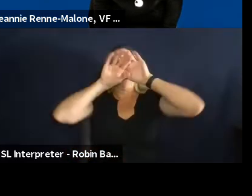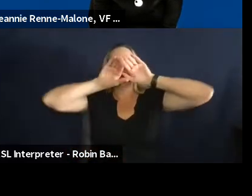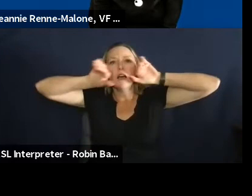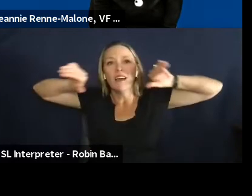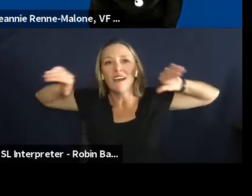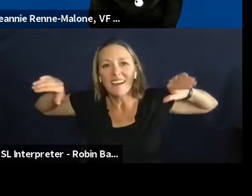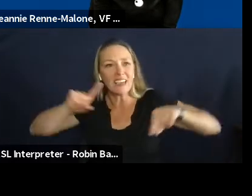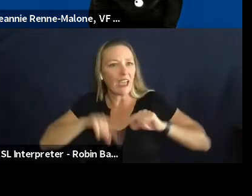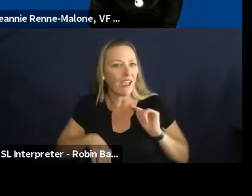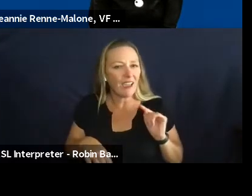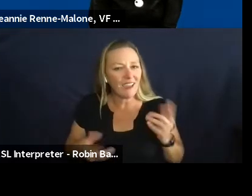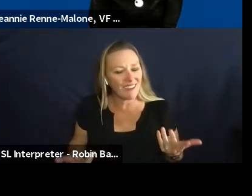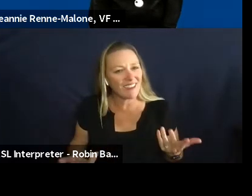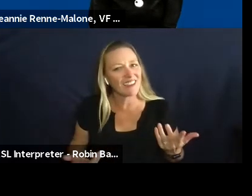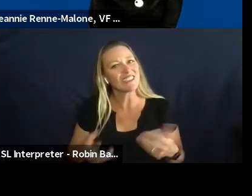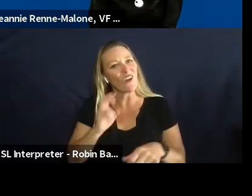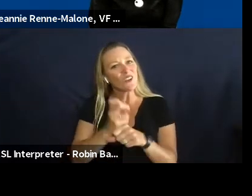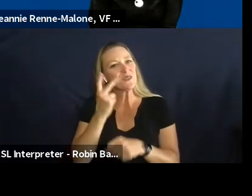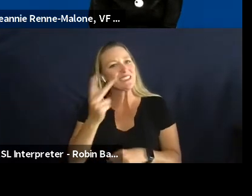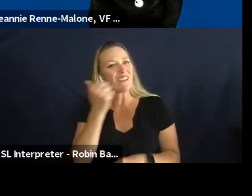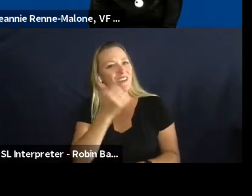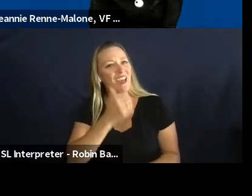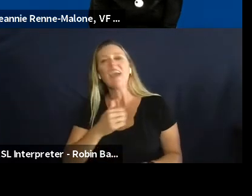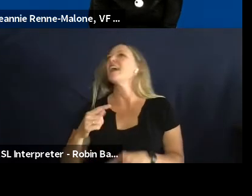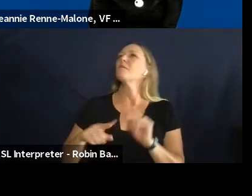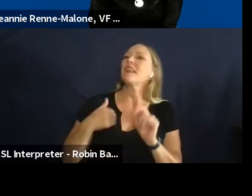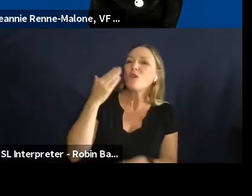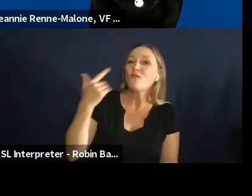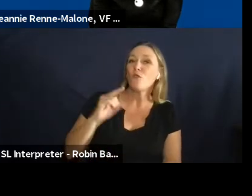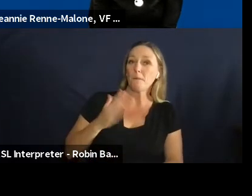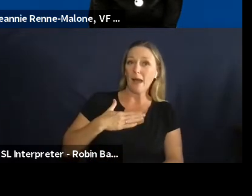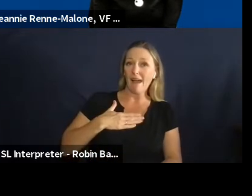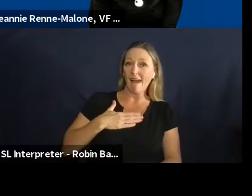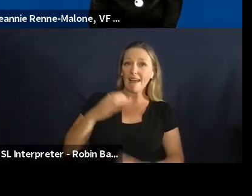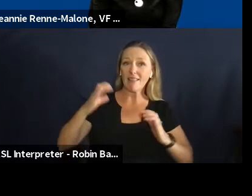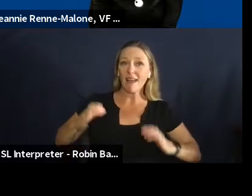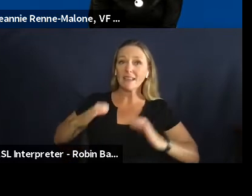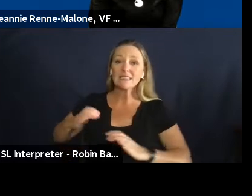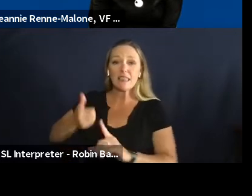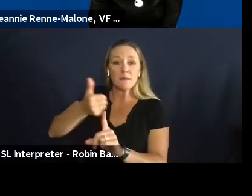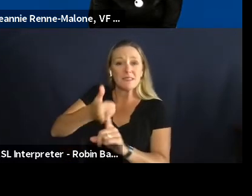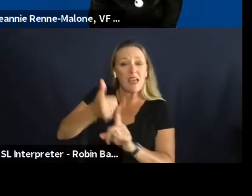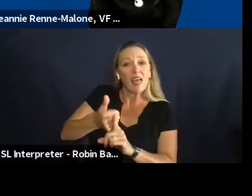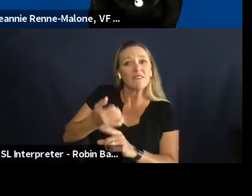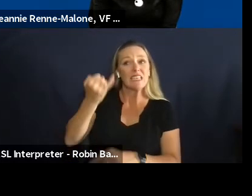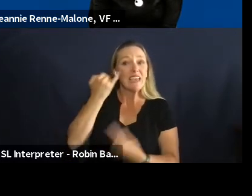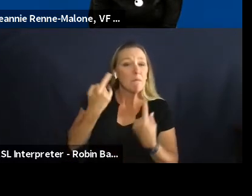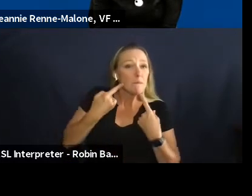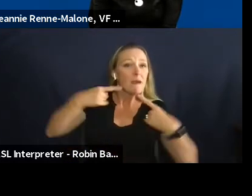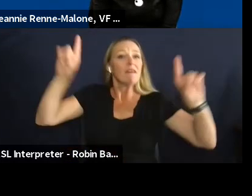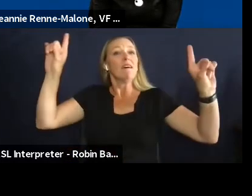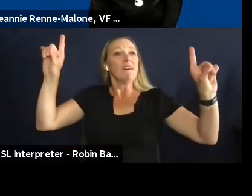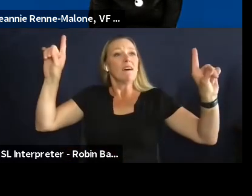um but the clients that we work with at least i can say the ones that have success are the ones that they do not